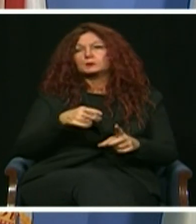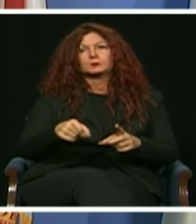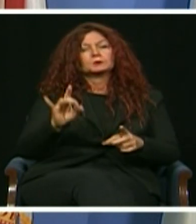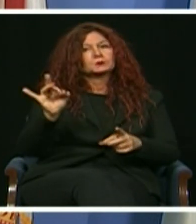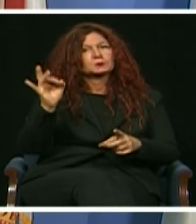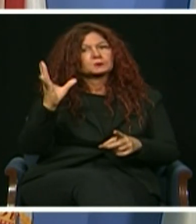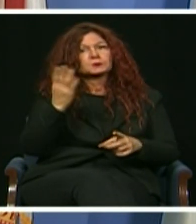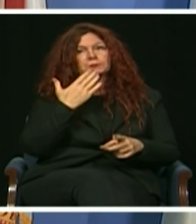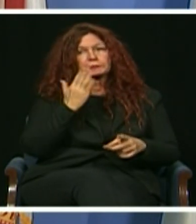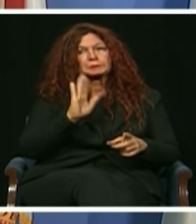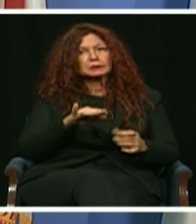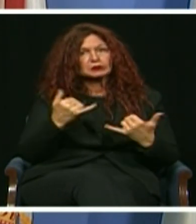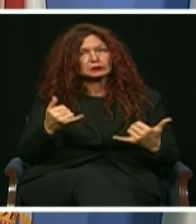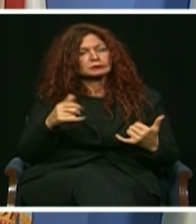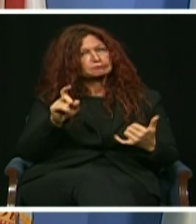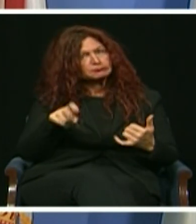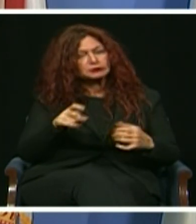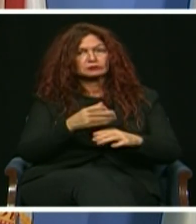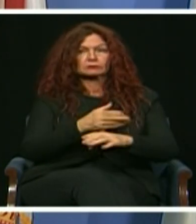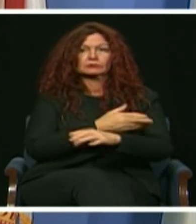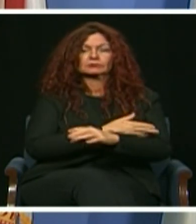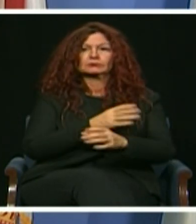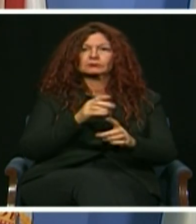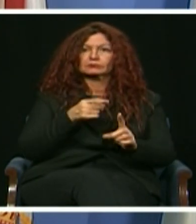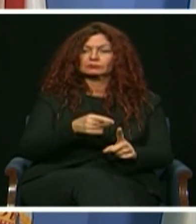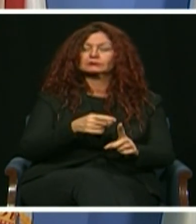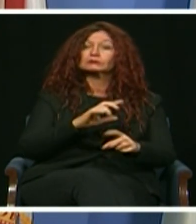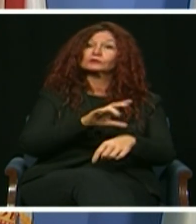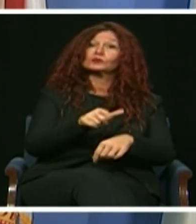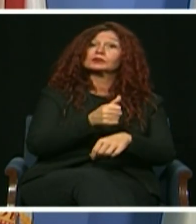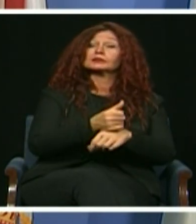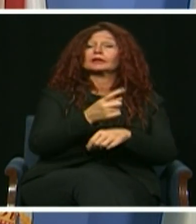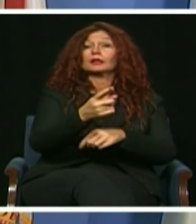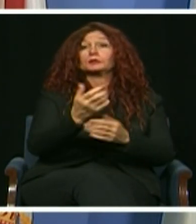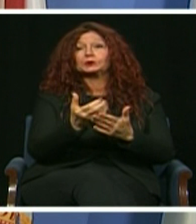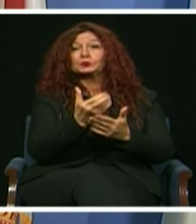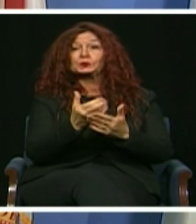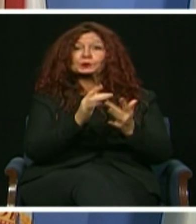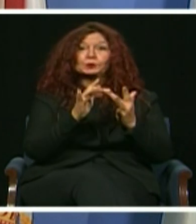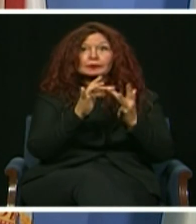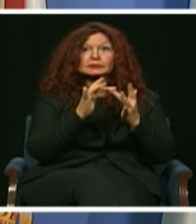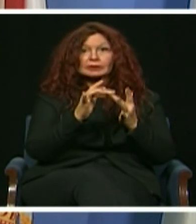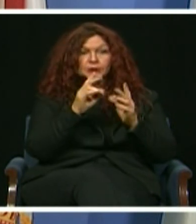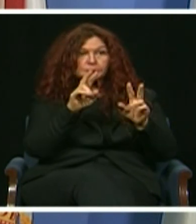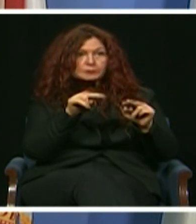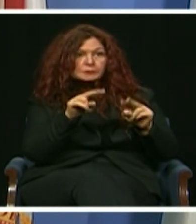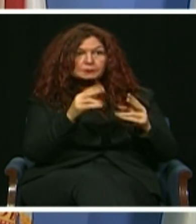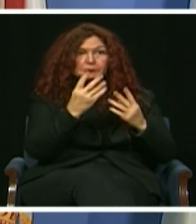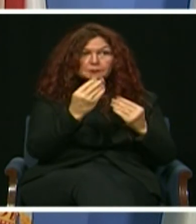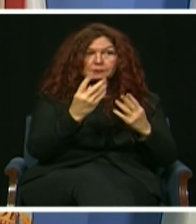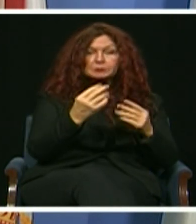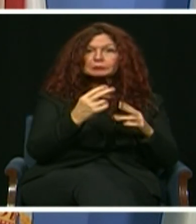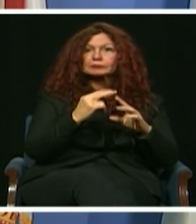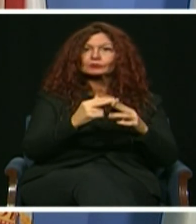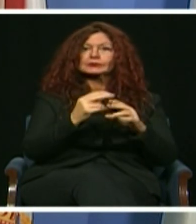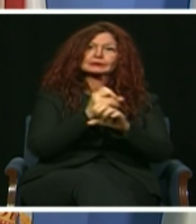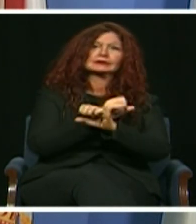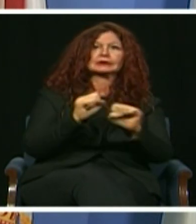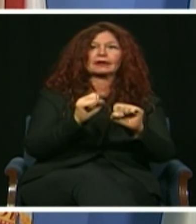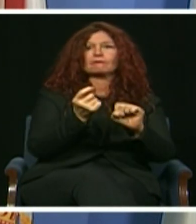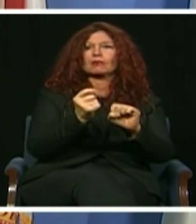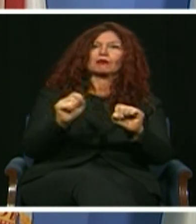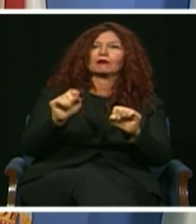interactive website, provides an important tool to communicate about our progress towards saving the bay and educating our residents